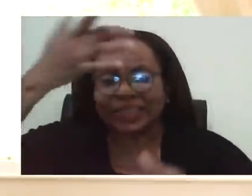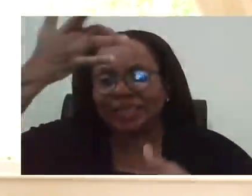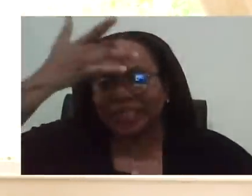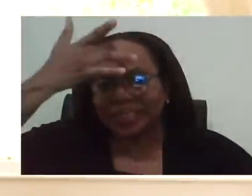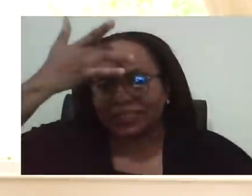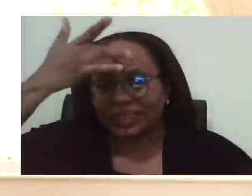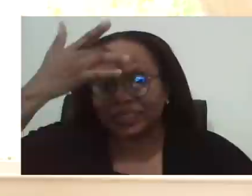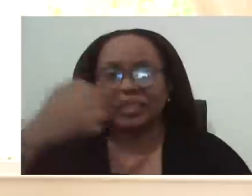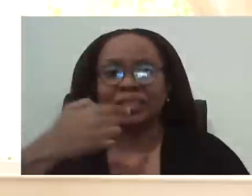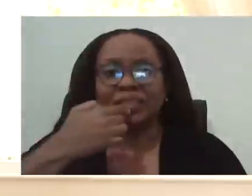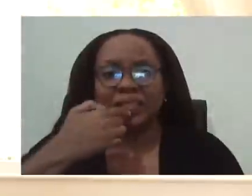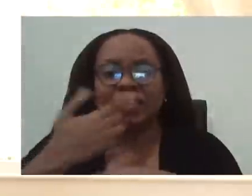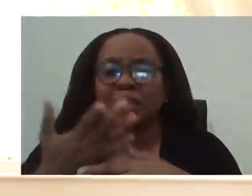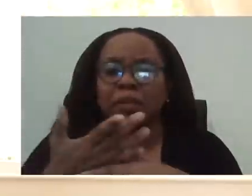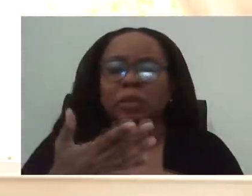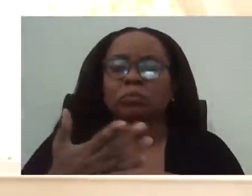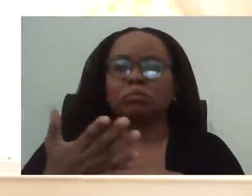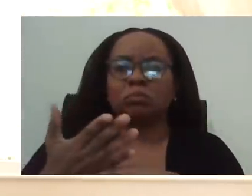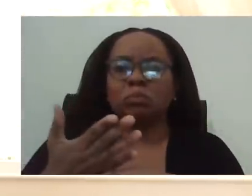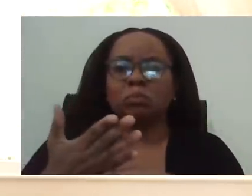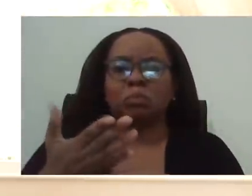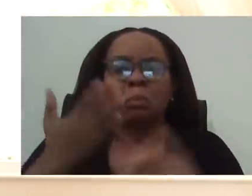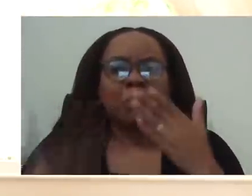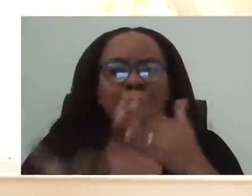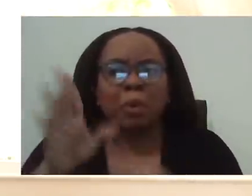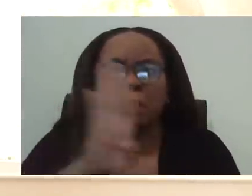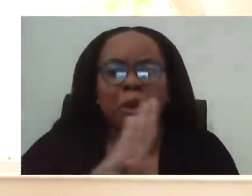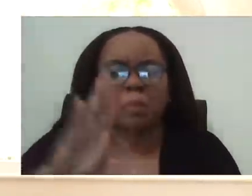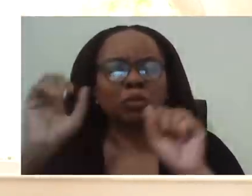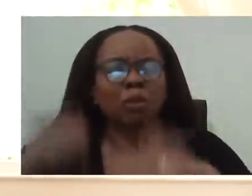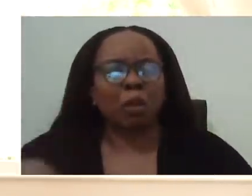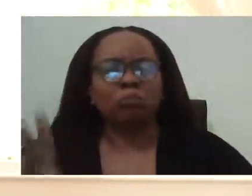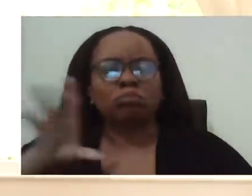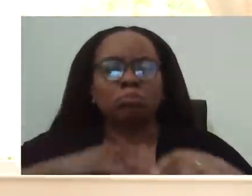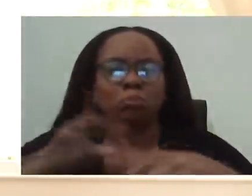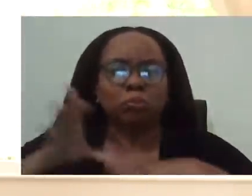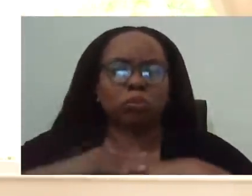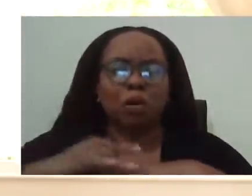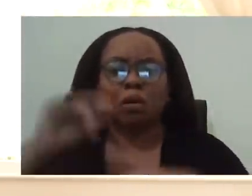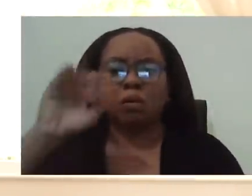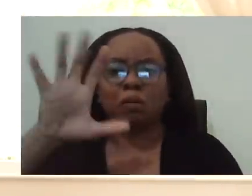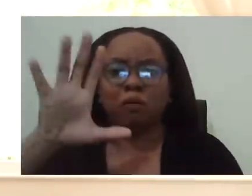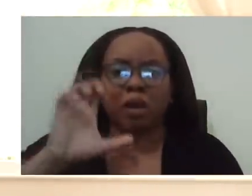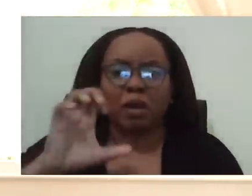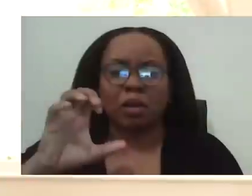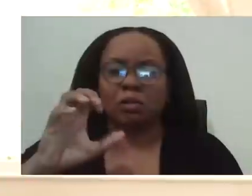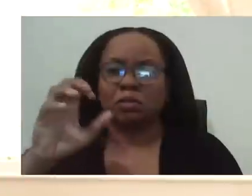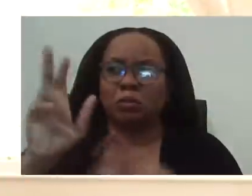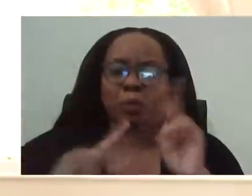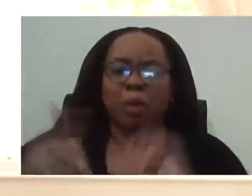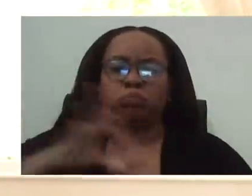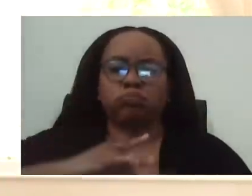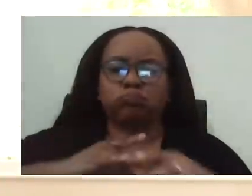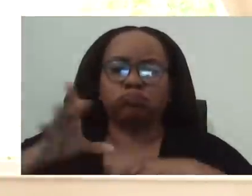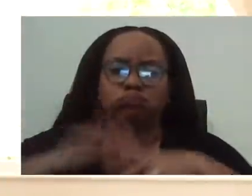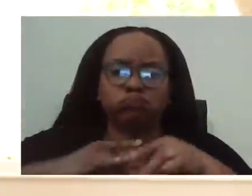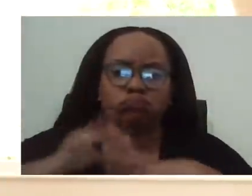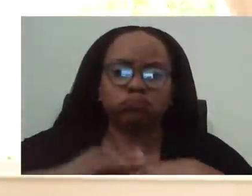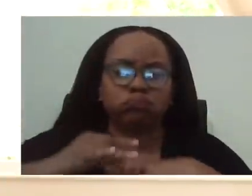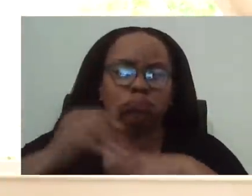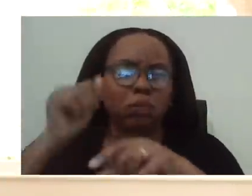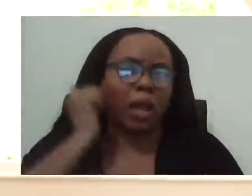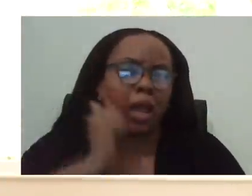much as 500 cases a day. At that time, there were those who scoffed at it and said, no, that could never happen here.